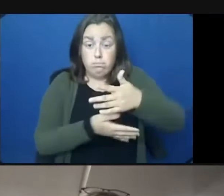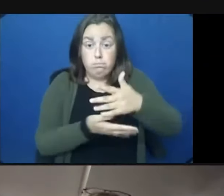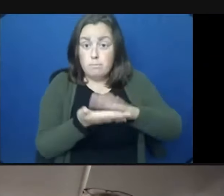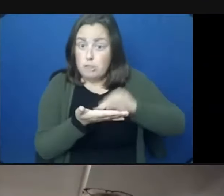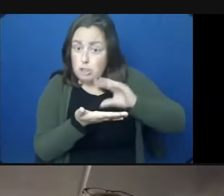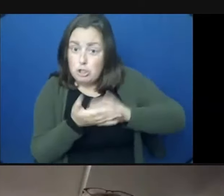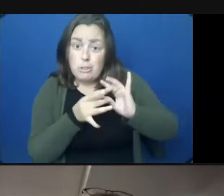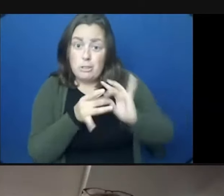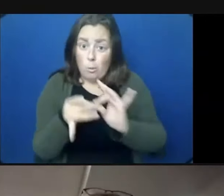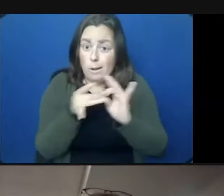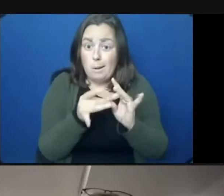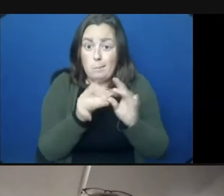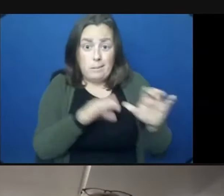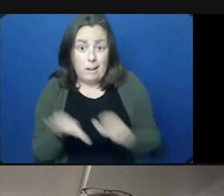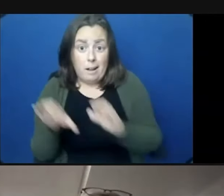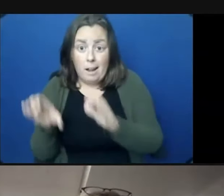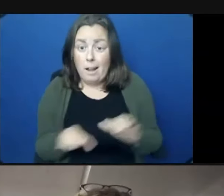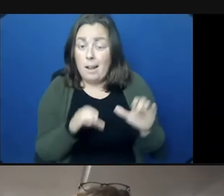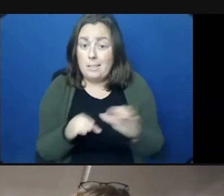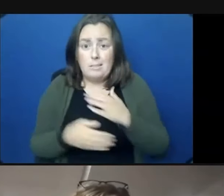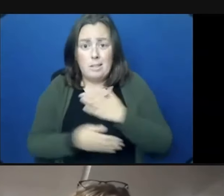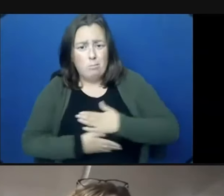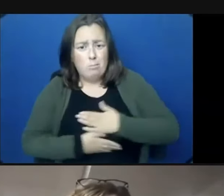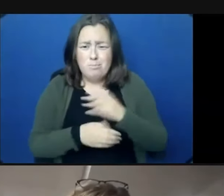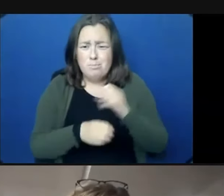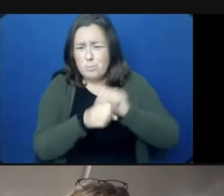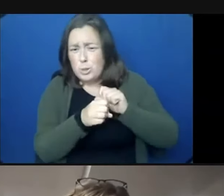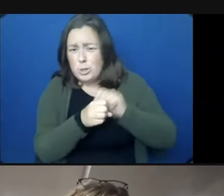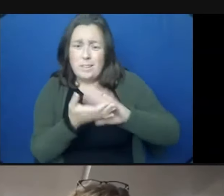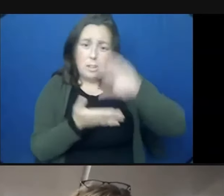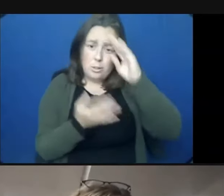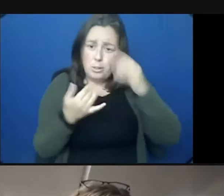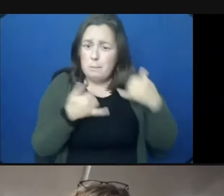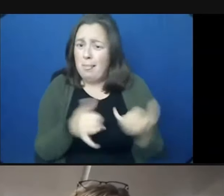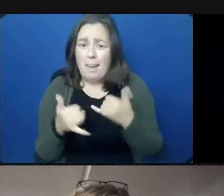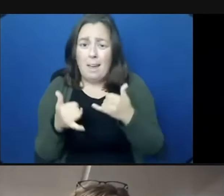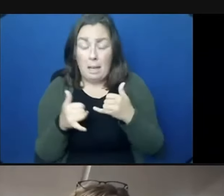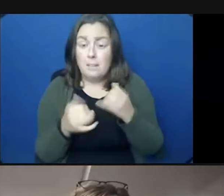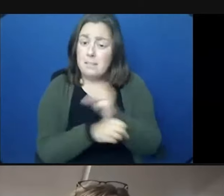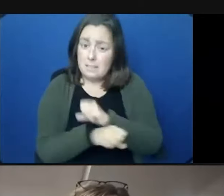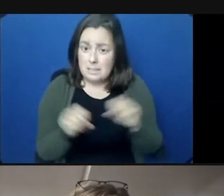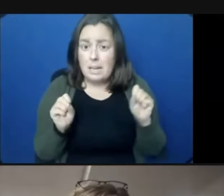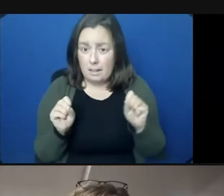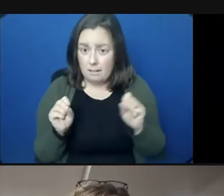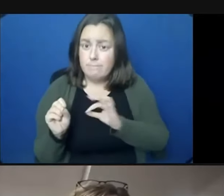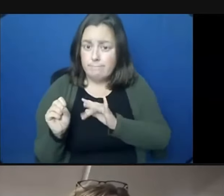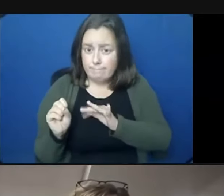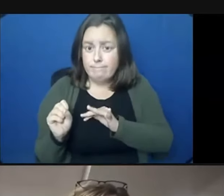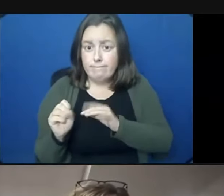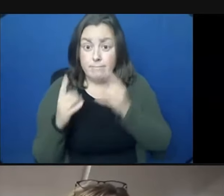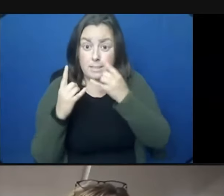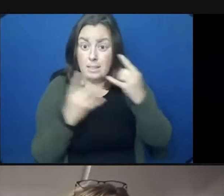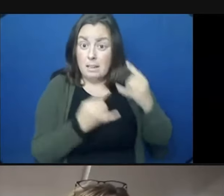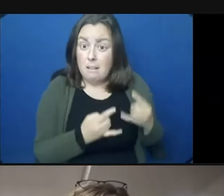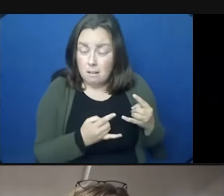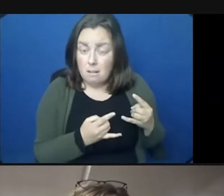learning and cooperative activities. Students have enjoyed working, learning, and playing together while we're in the state. Unmasking students is a change to the working and